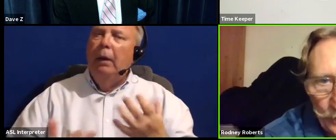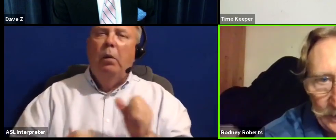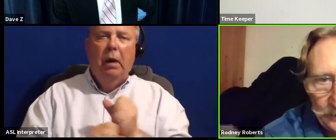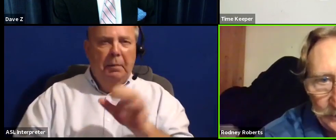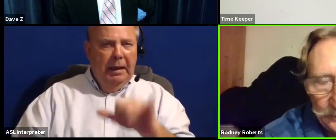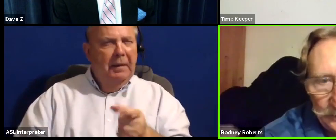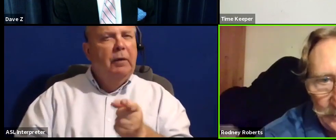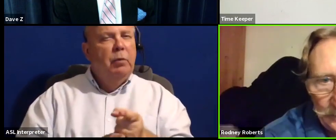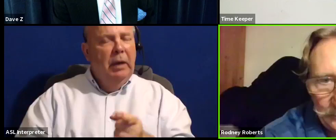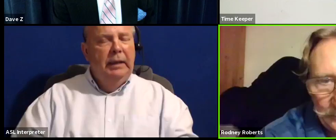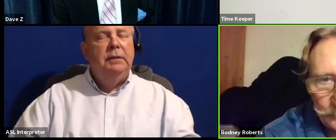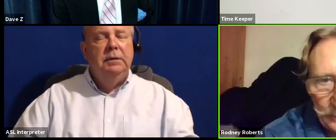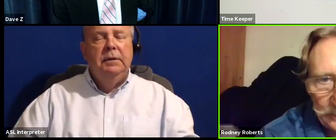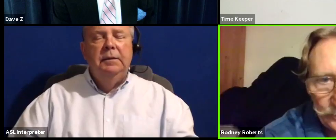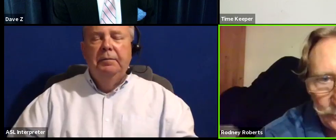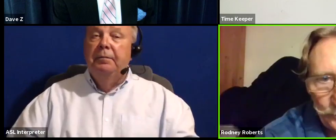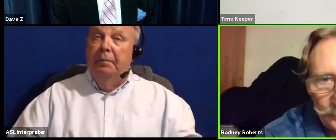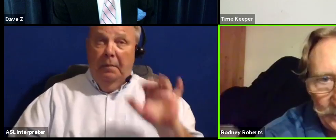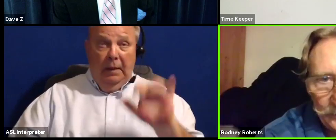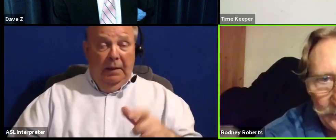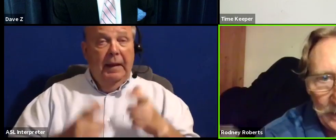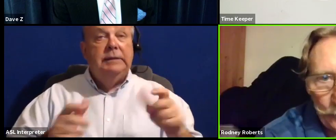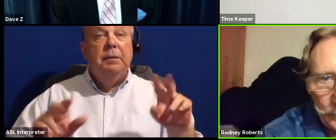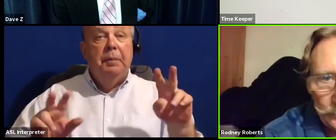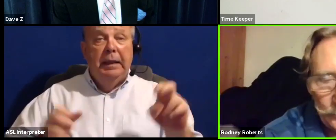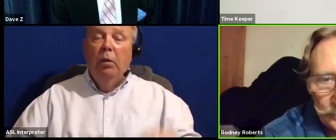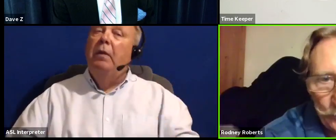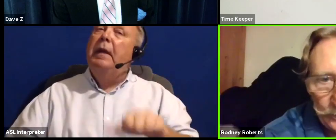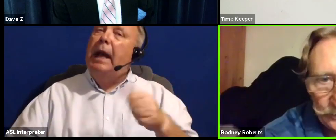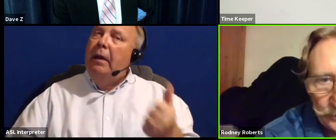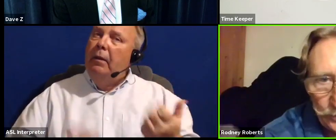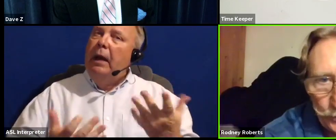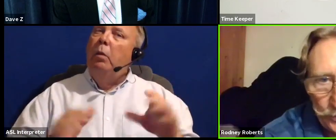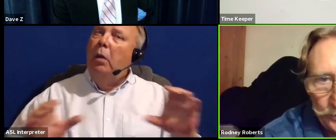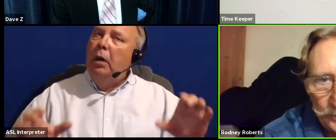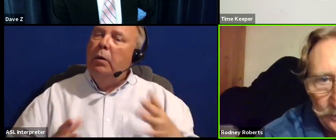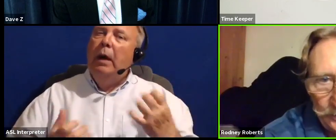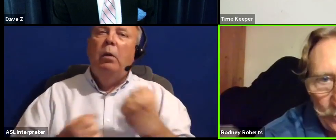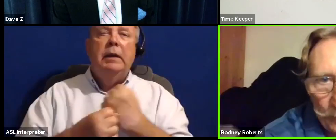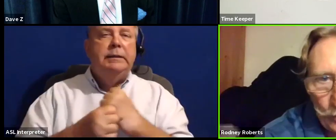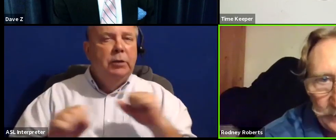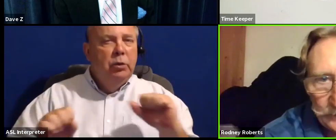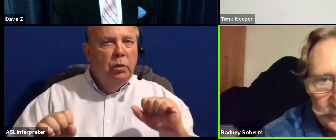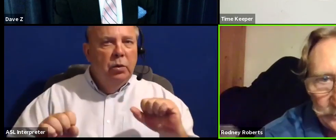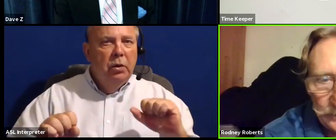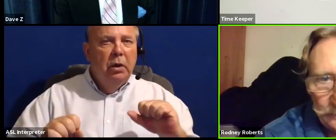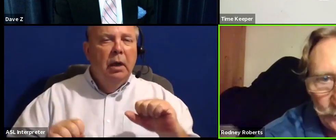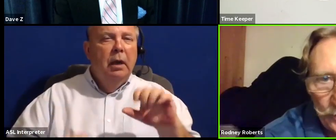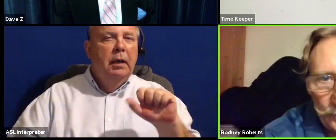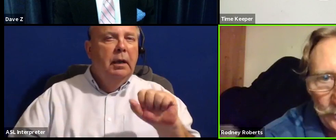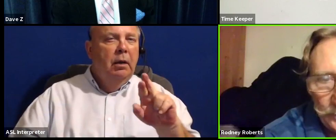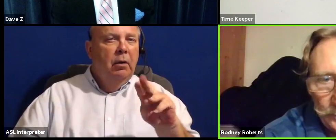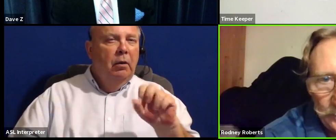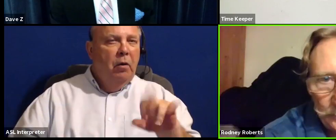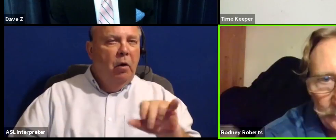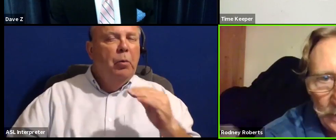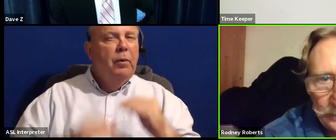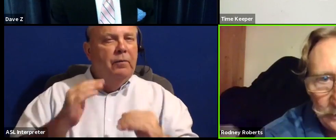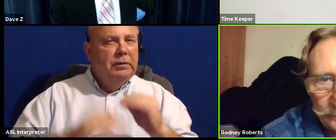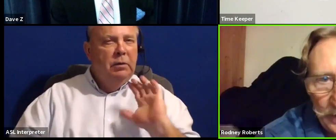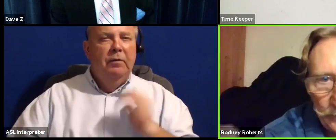that right. And that's a big issue. The other thing I want to do is I want to secure the armory facility for our